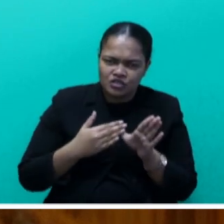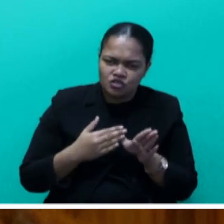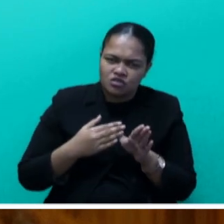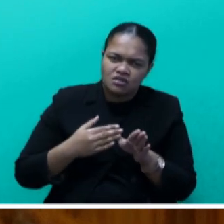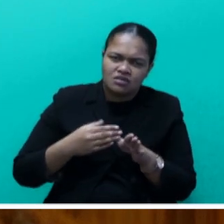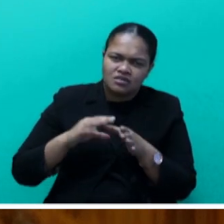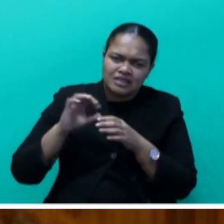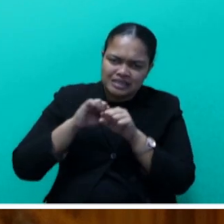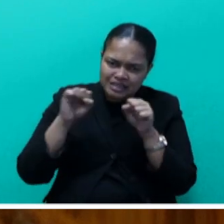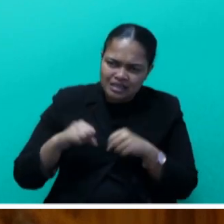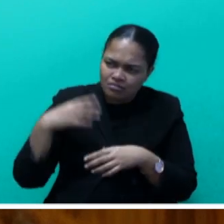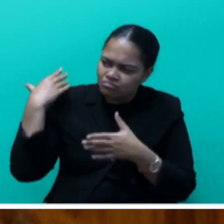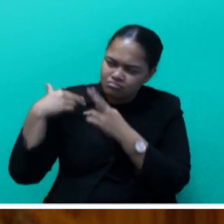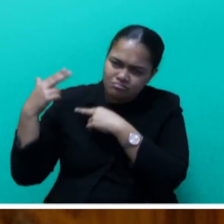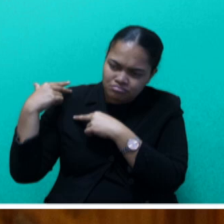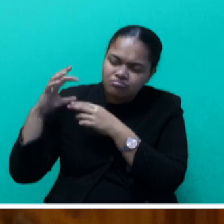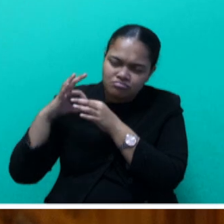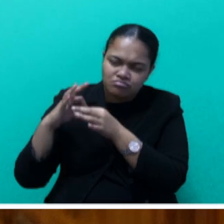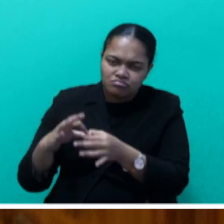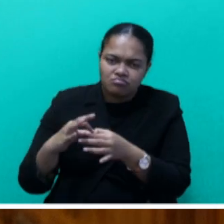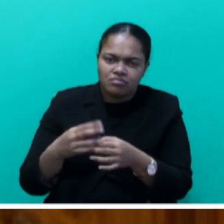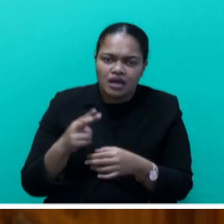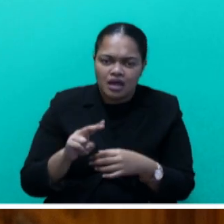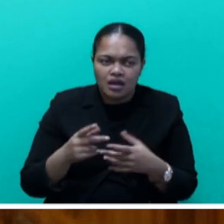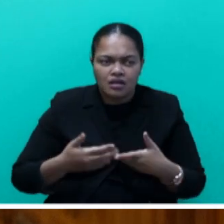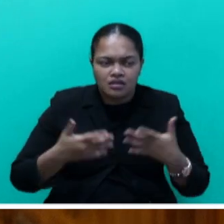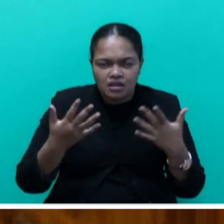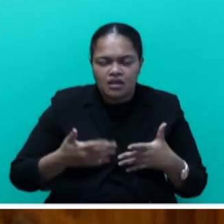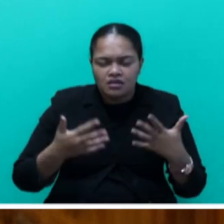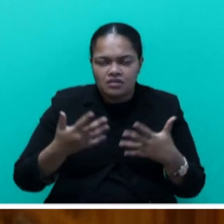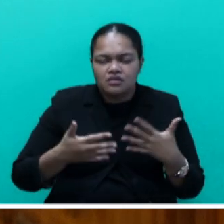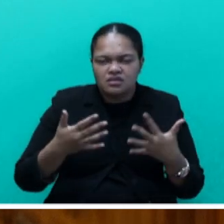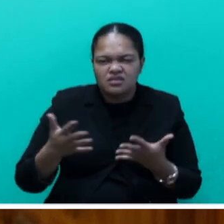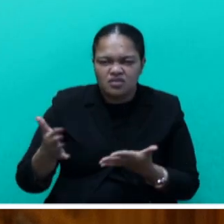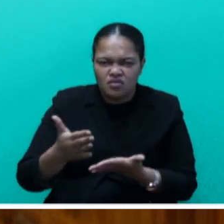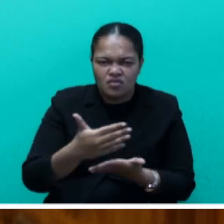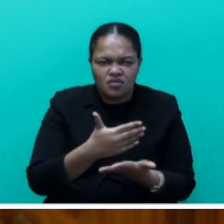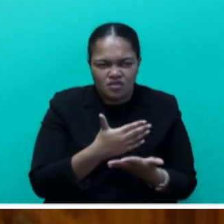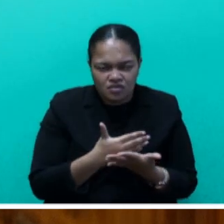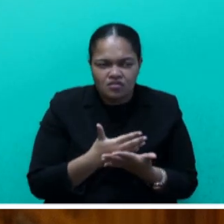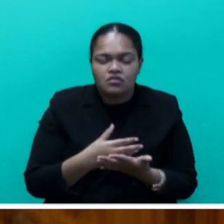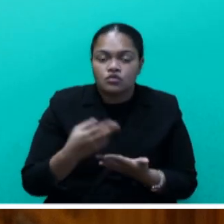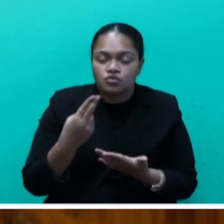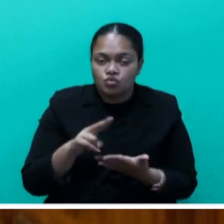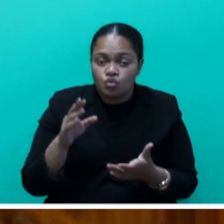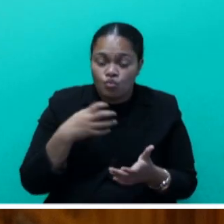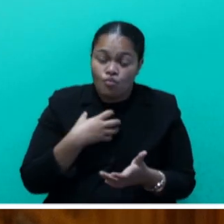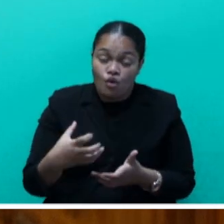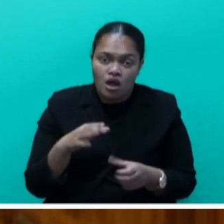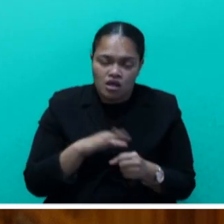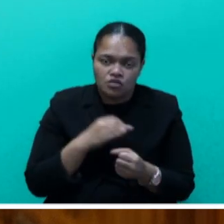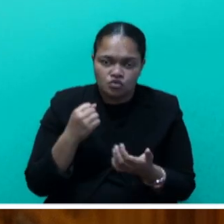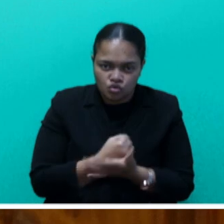and many others. Stablish data and statistics collection tool to ensure that